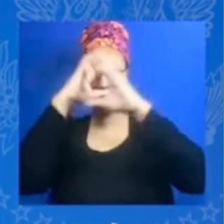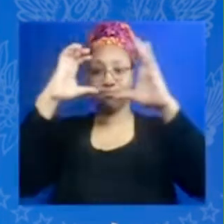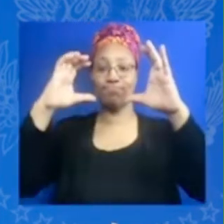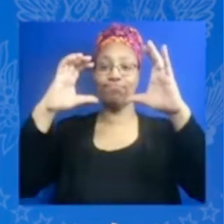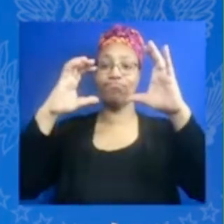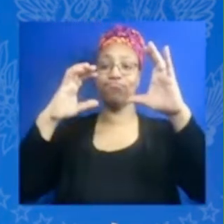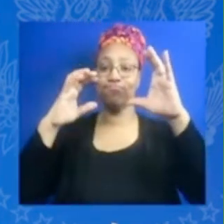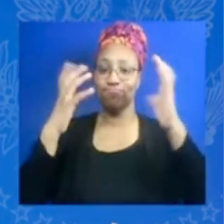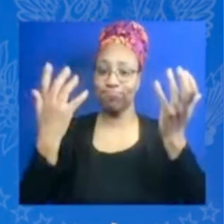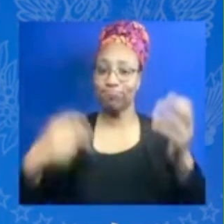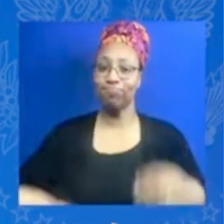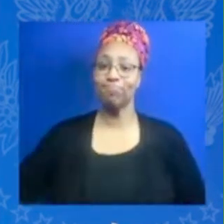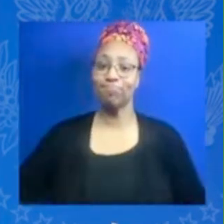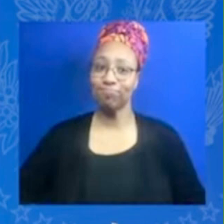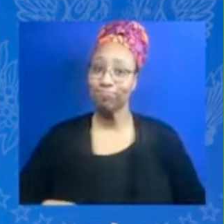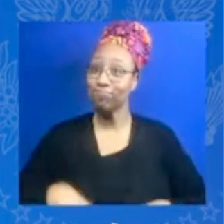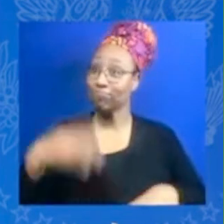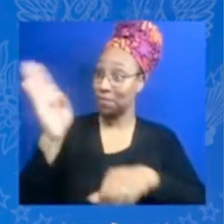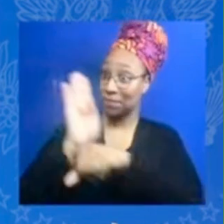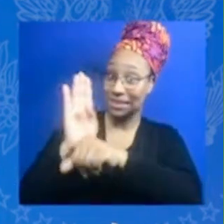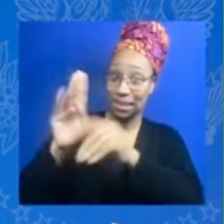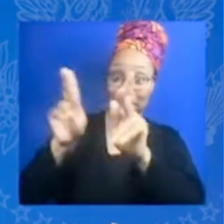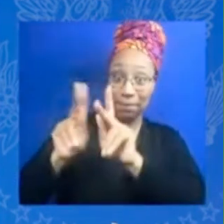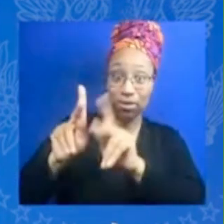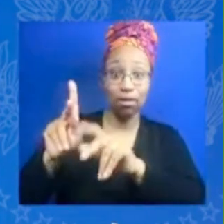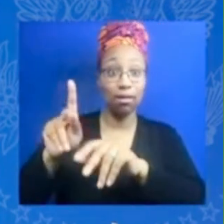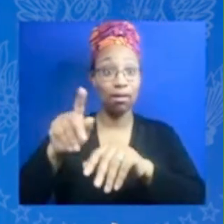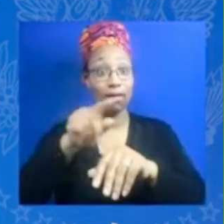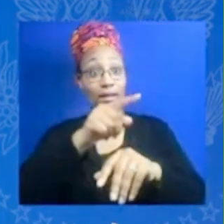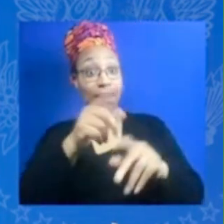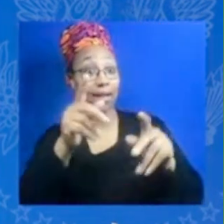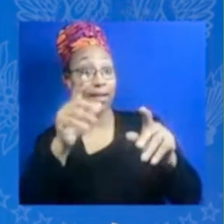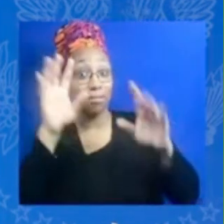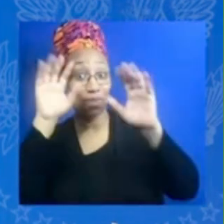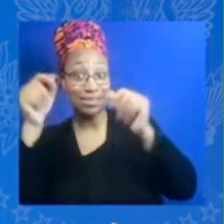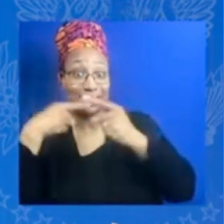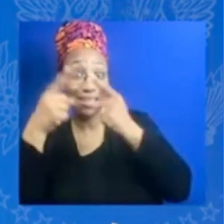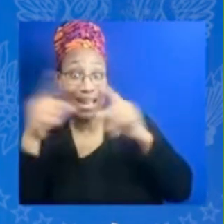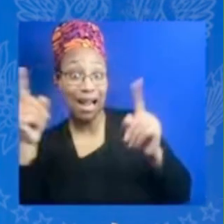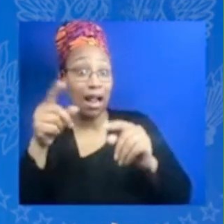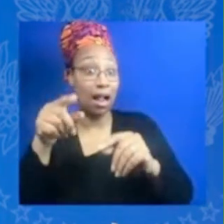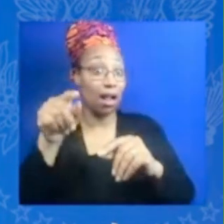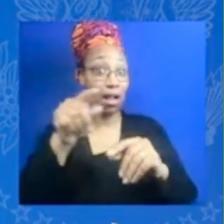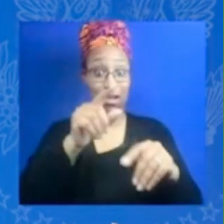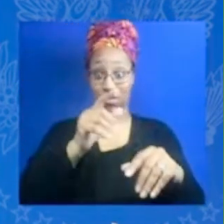what have you and and of course the president just announced that we're going to be expanding our women's business centers